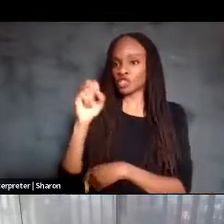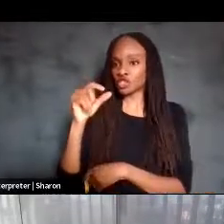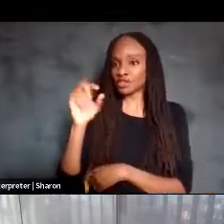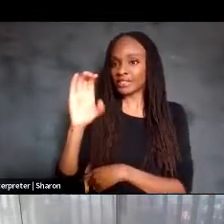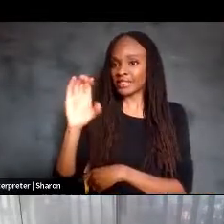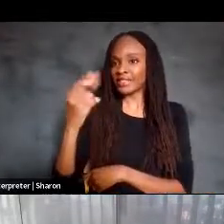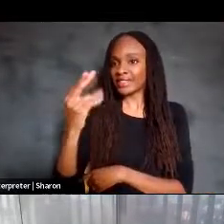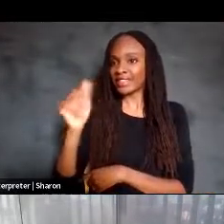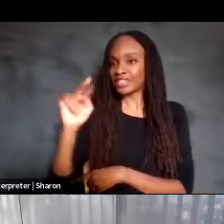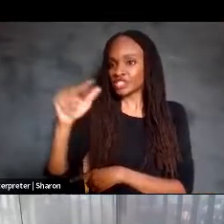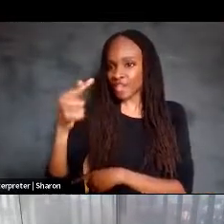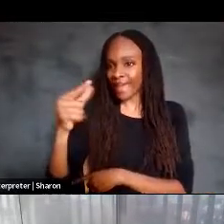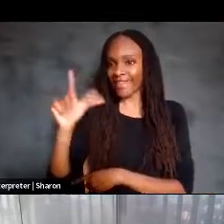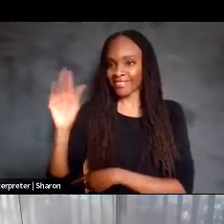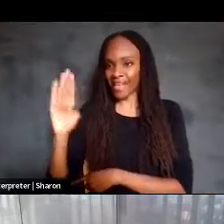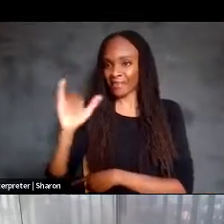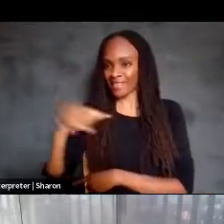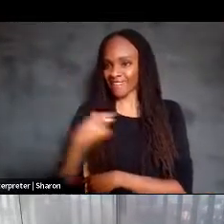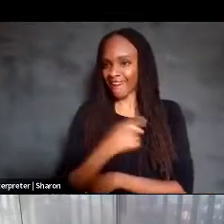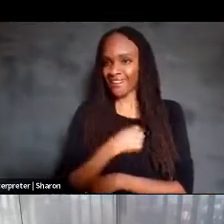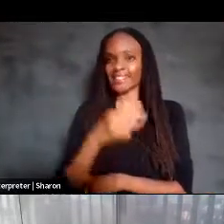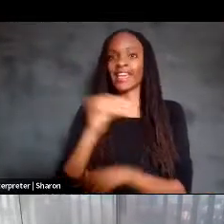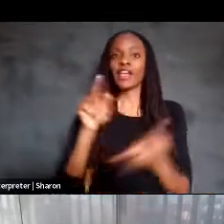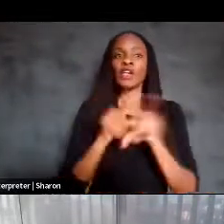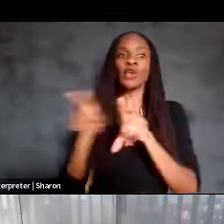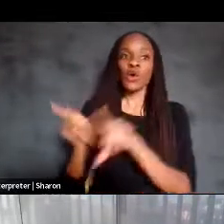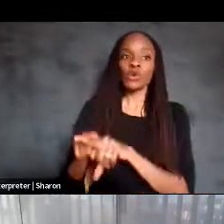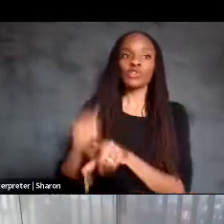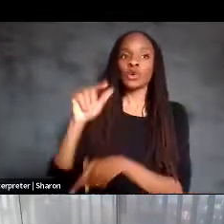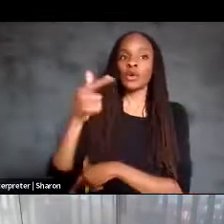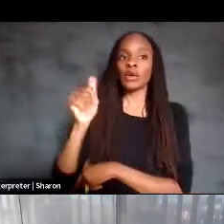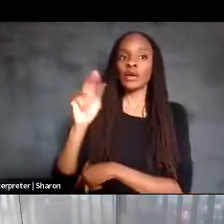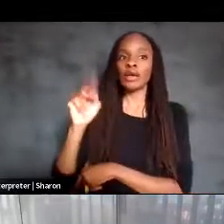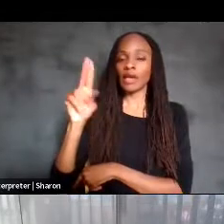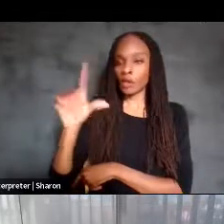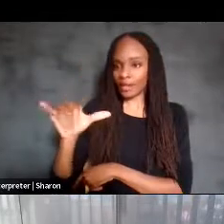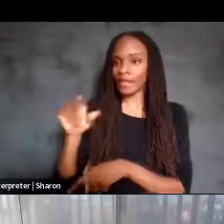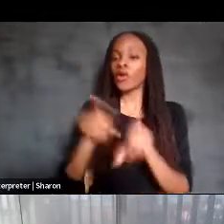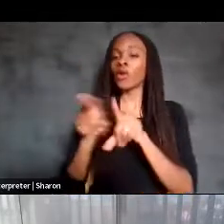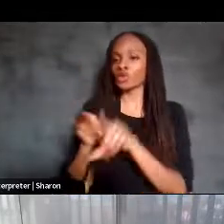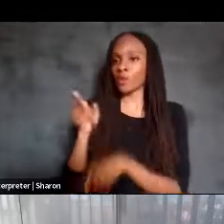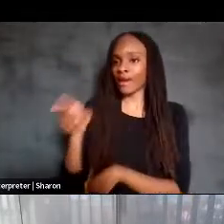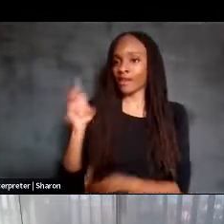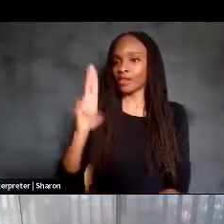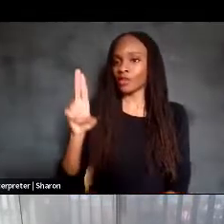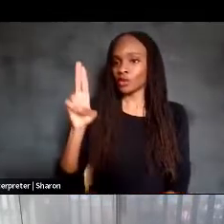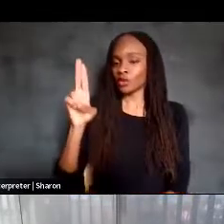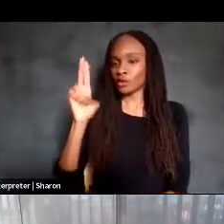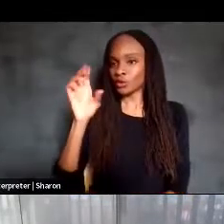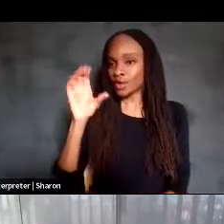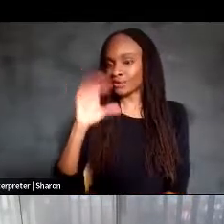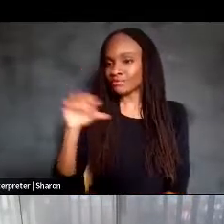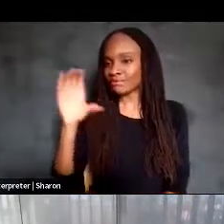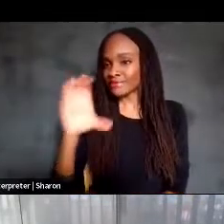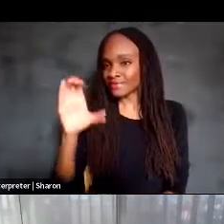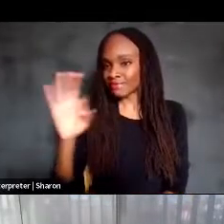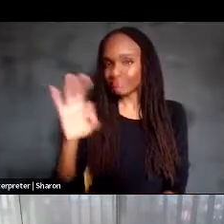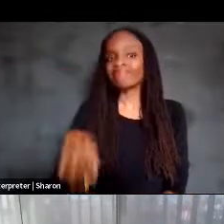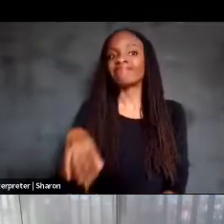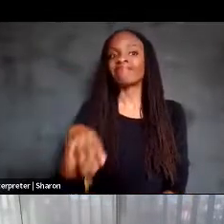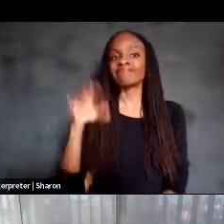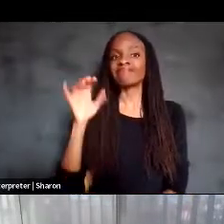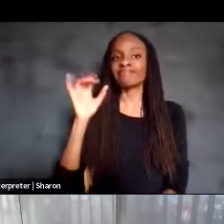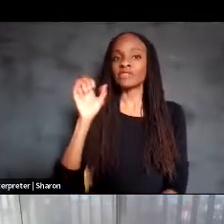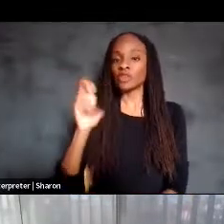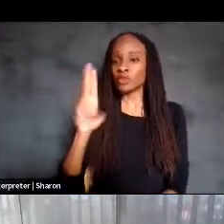and also Karen Ashgang-Dooley, who's also at UCSF, but has a sort of separate effort. So we